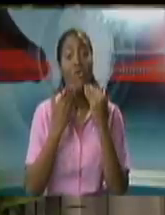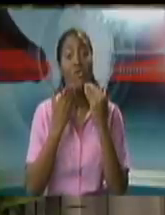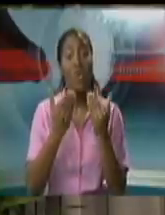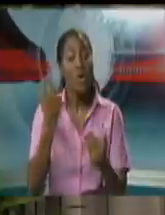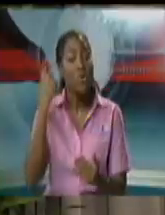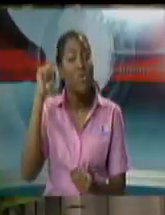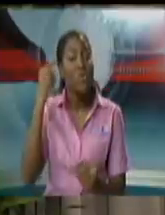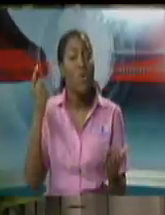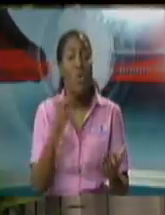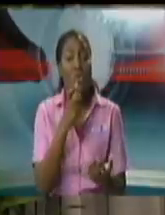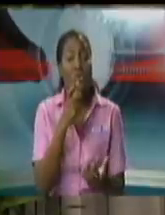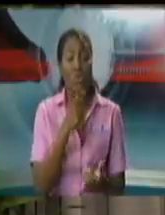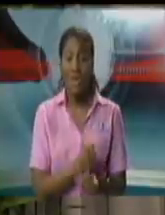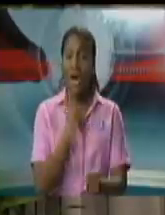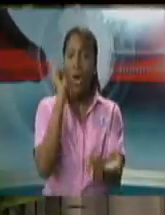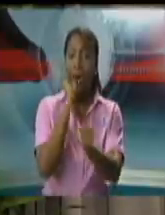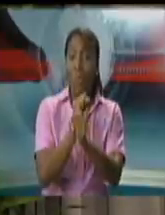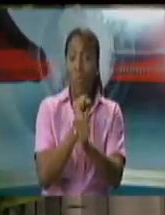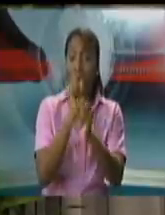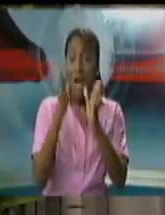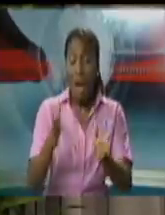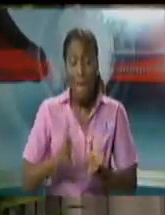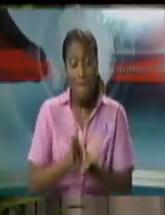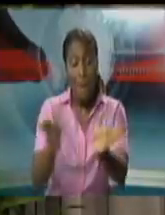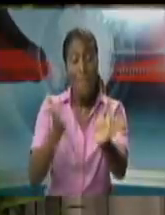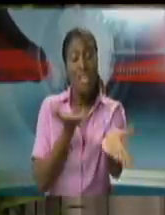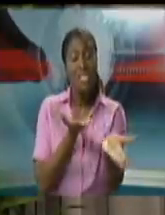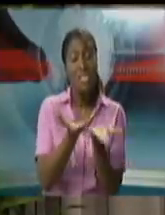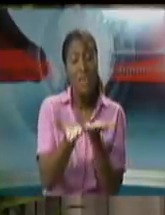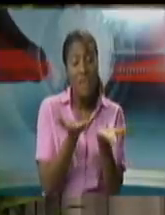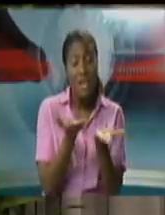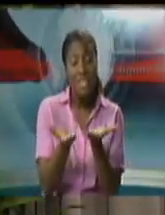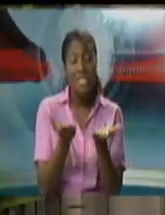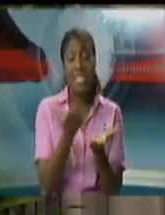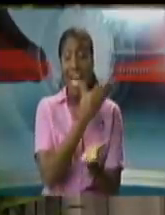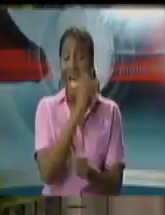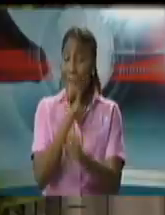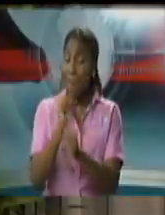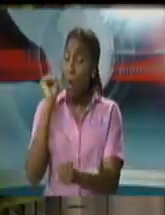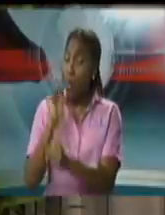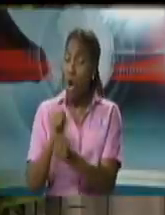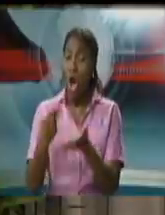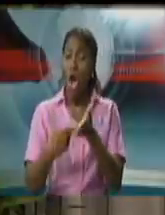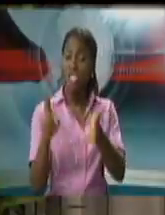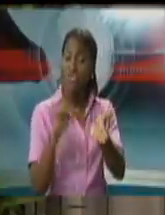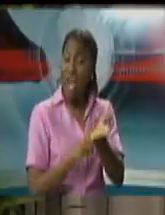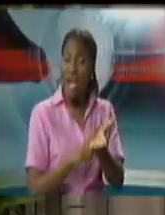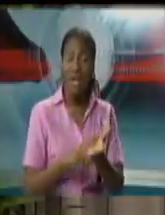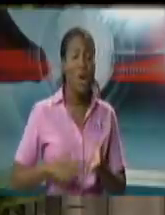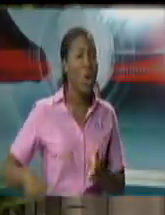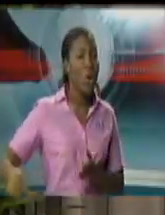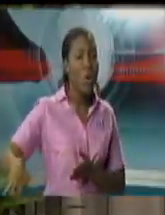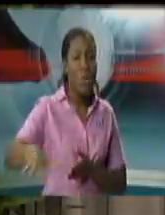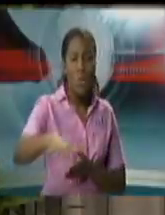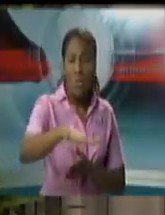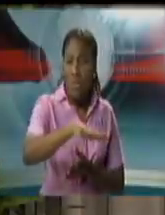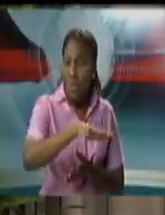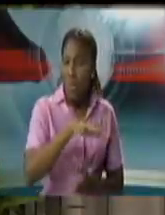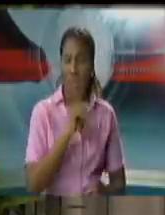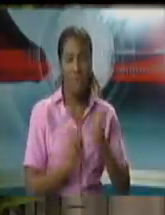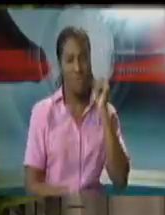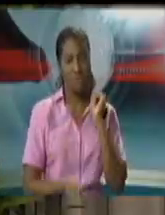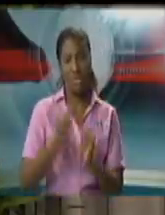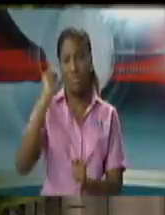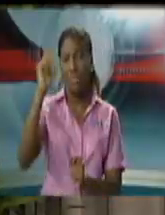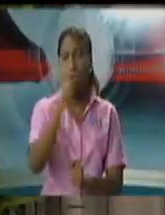hardworking teams of public servants and of persons who are on contract across the relative agencies that are managed